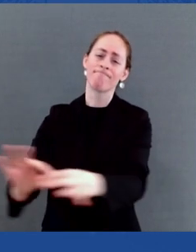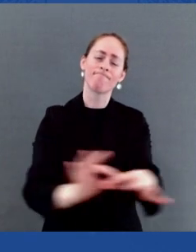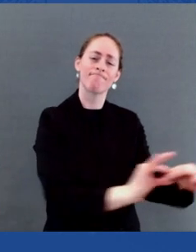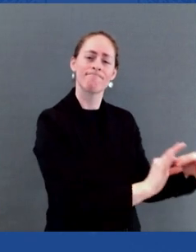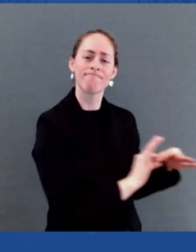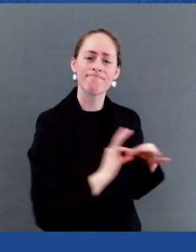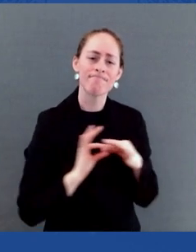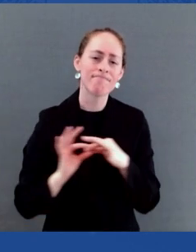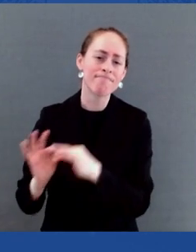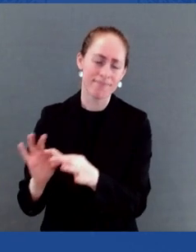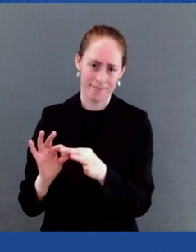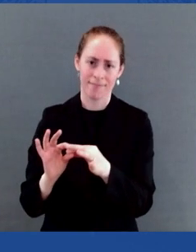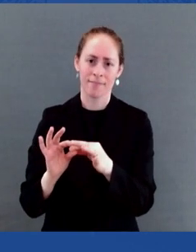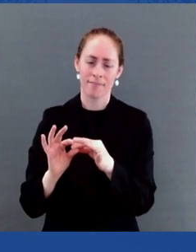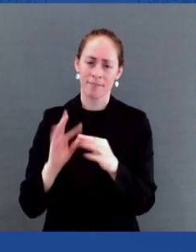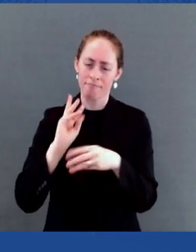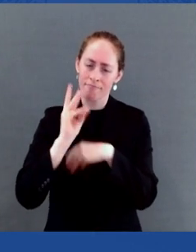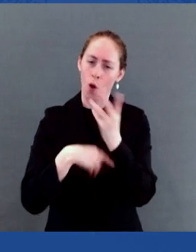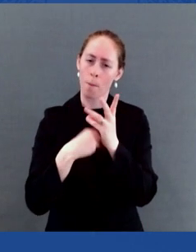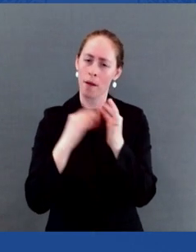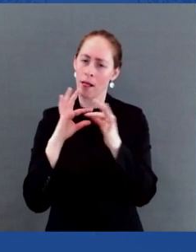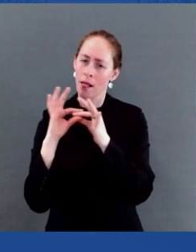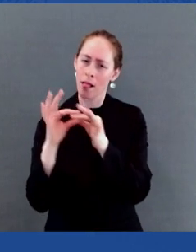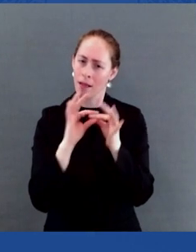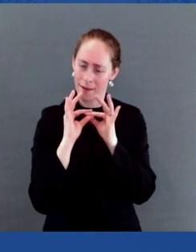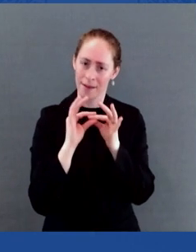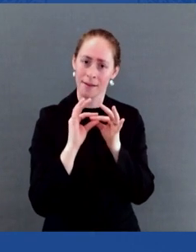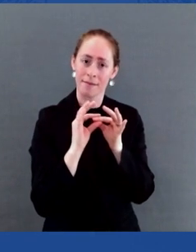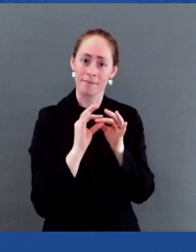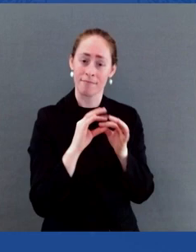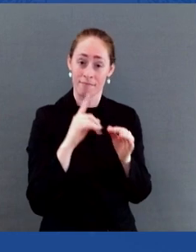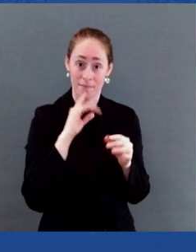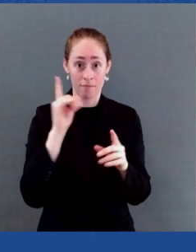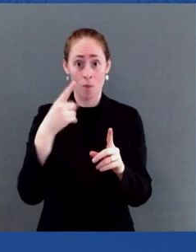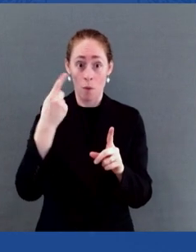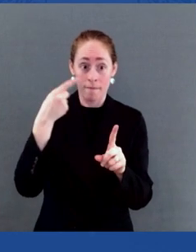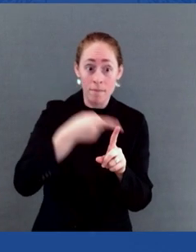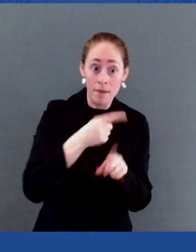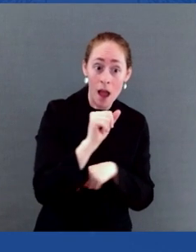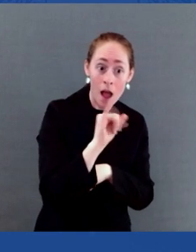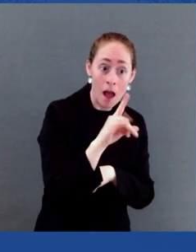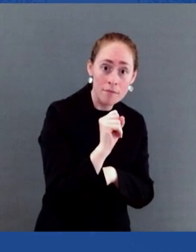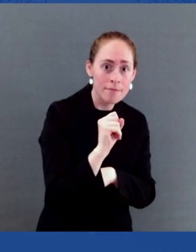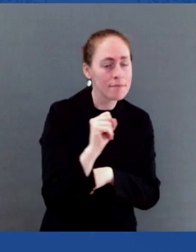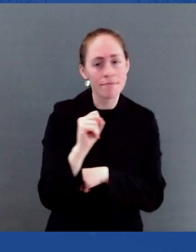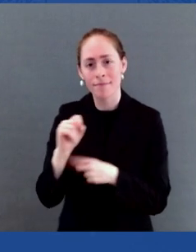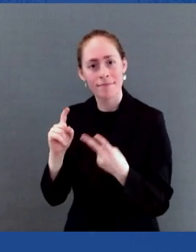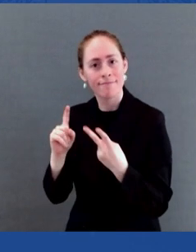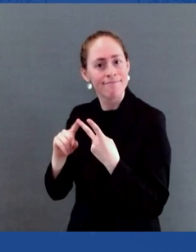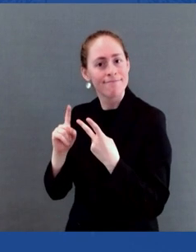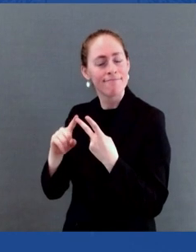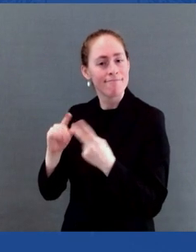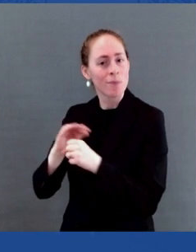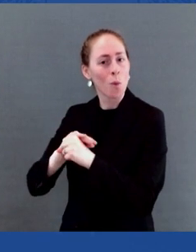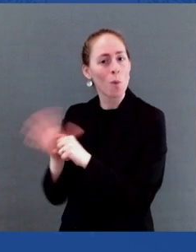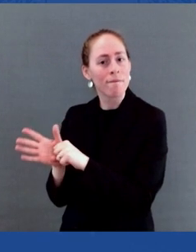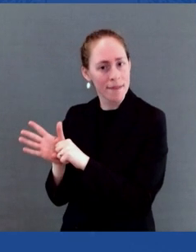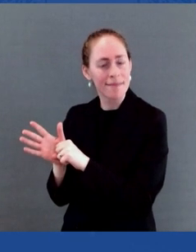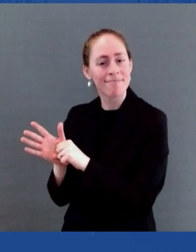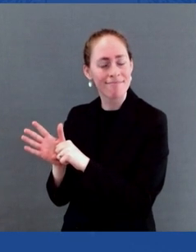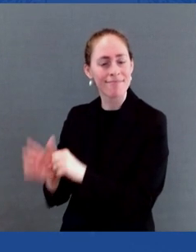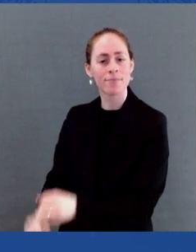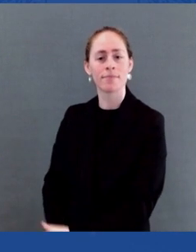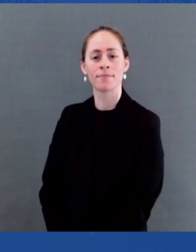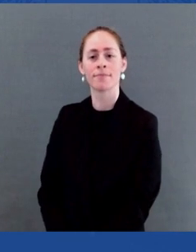improved our collective ability to fight other diseases. And I want to thank and recognize a guy